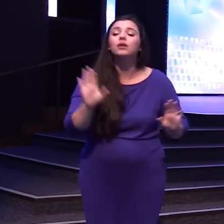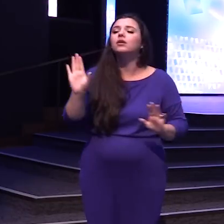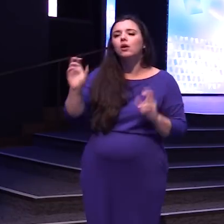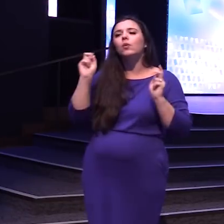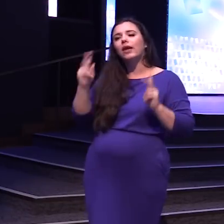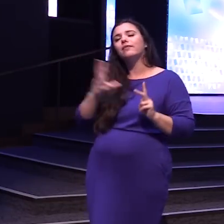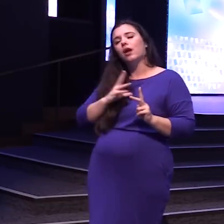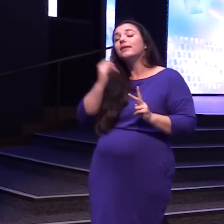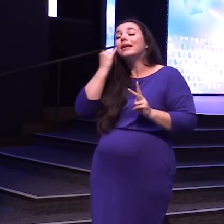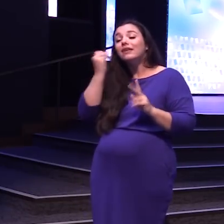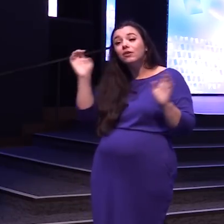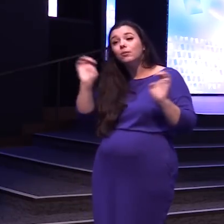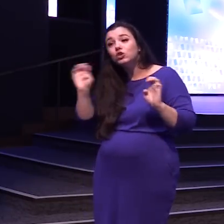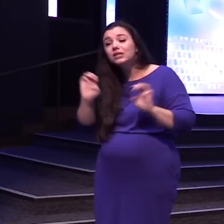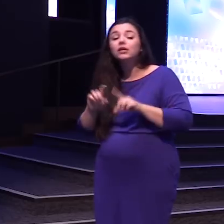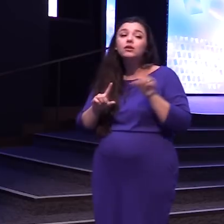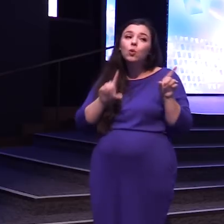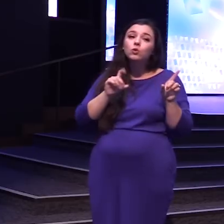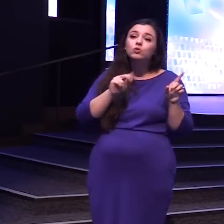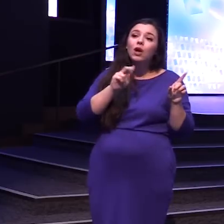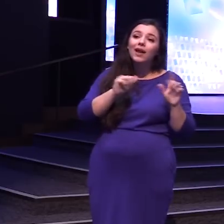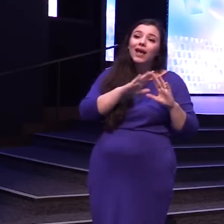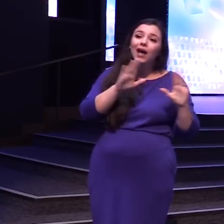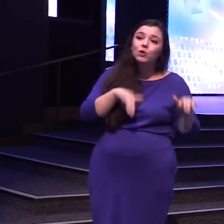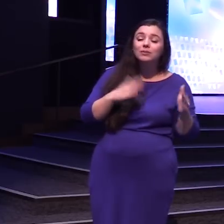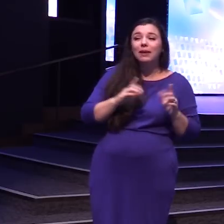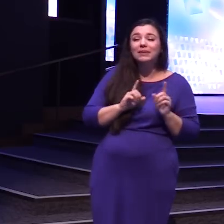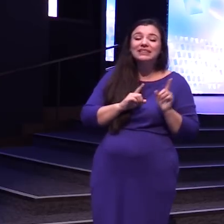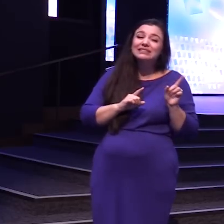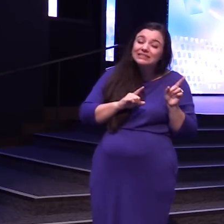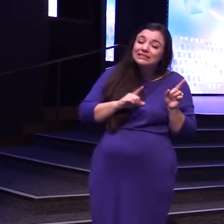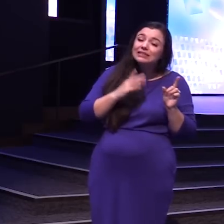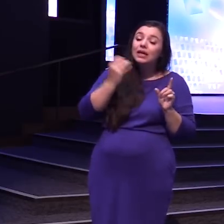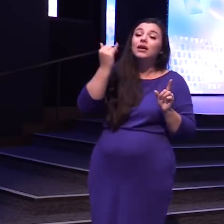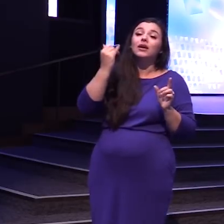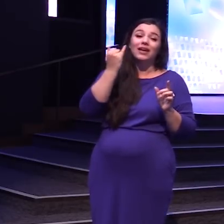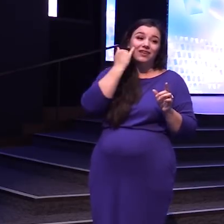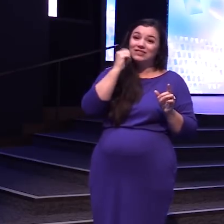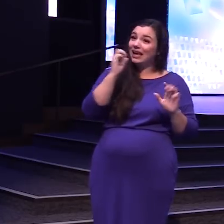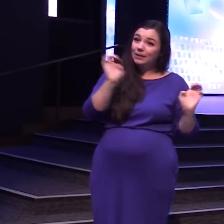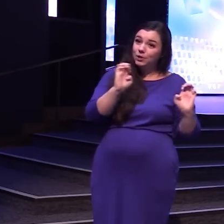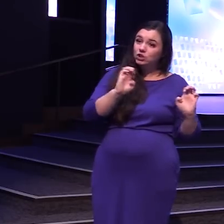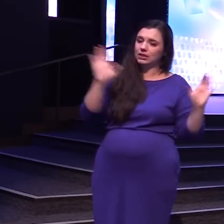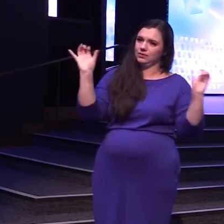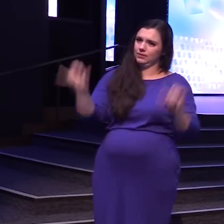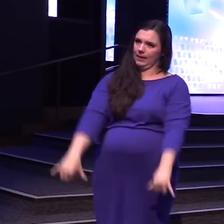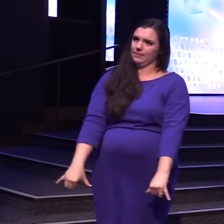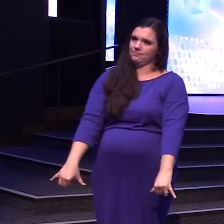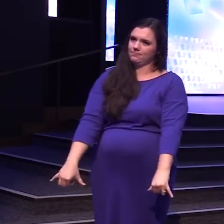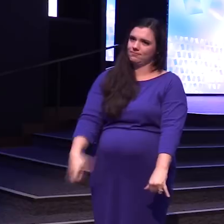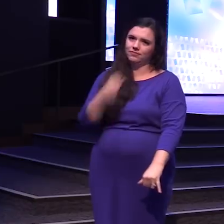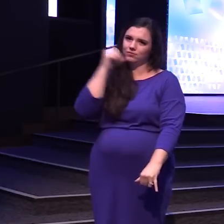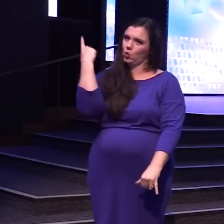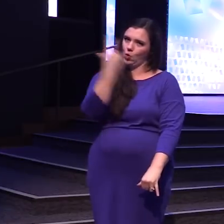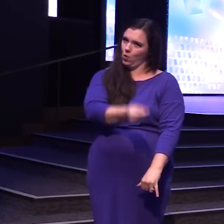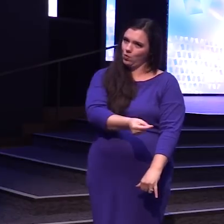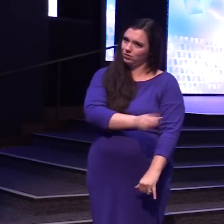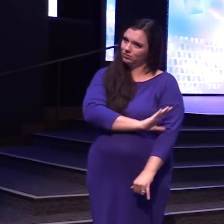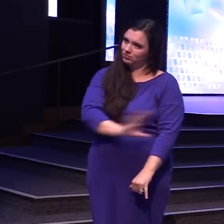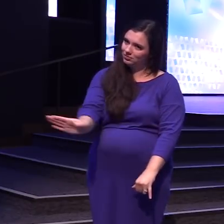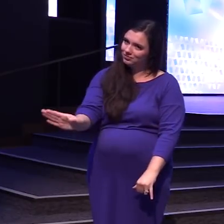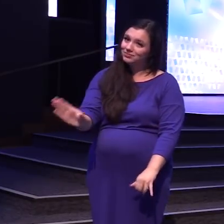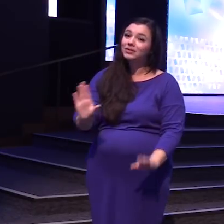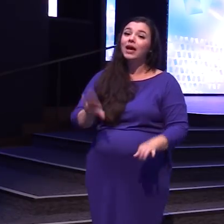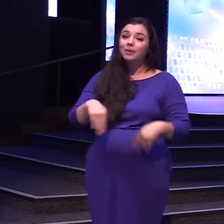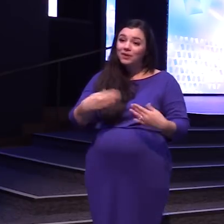there's an emergency You can go to Donna's house Maybe you can go to Bob's house Just Unless it's an emergency Unless go nowhere I'm giving you